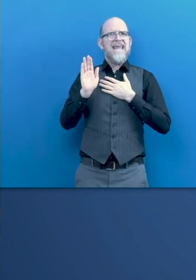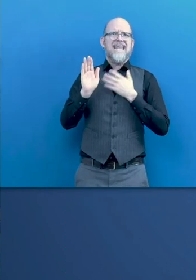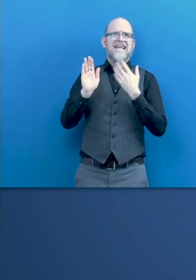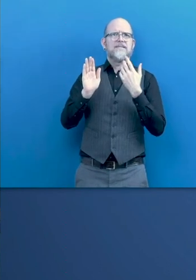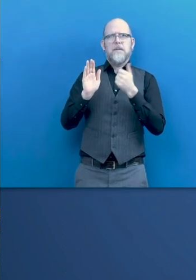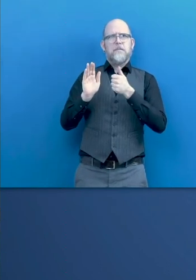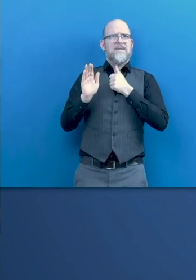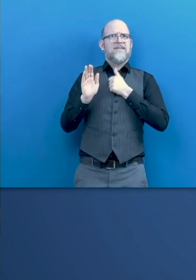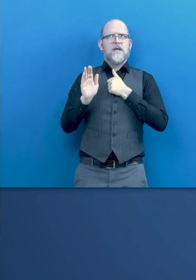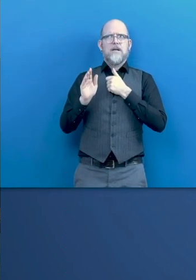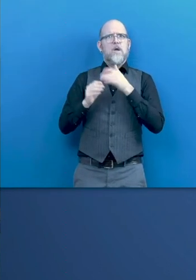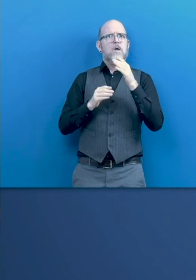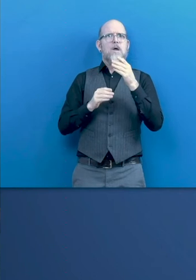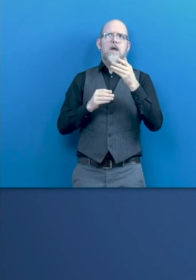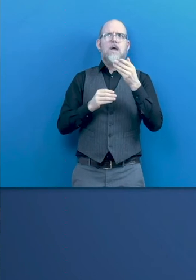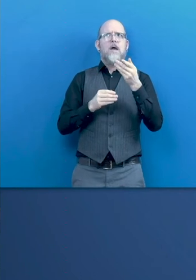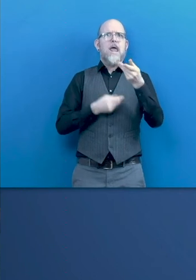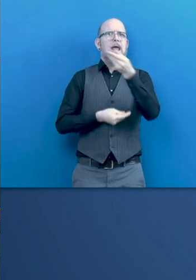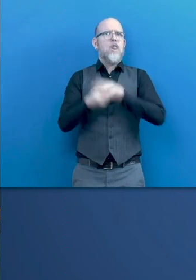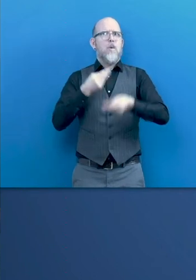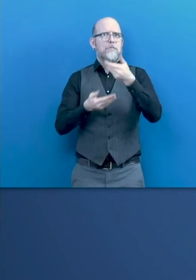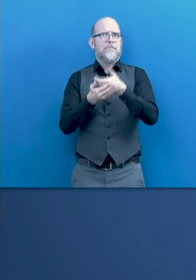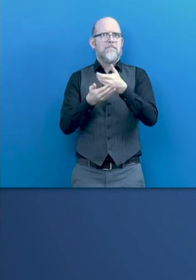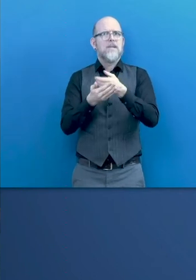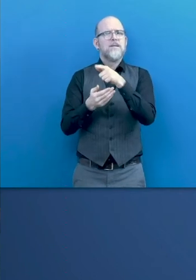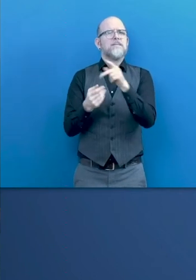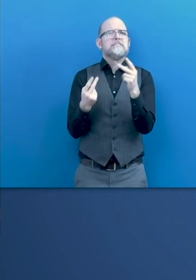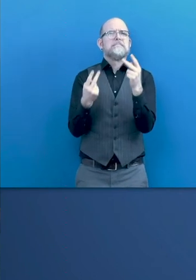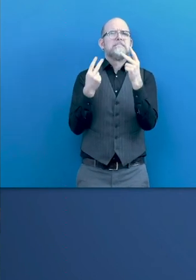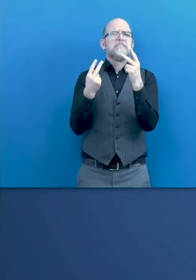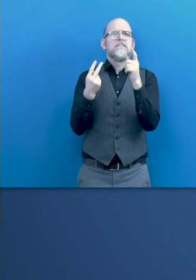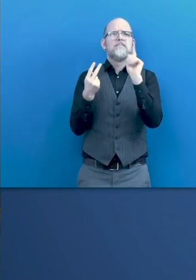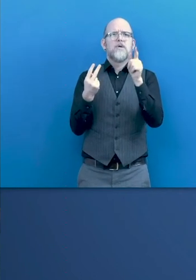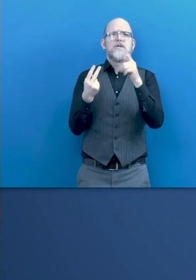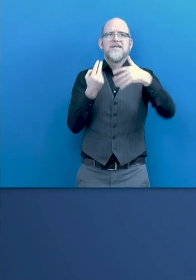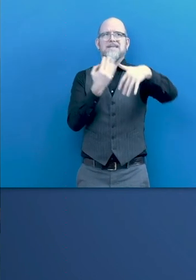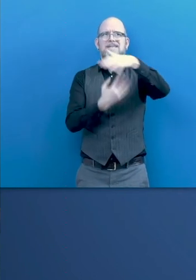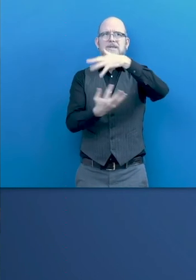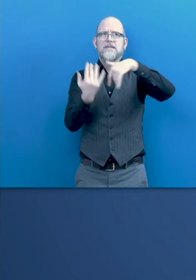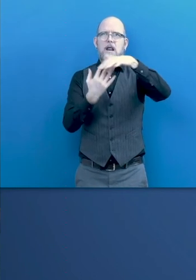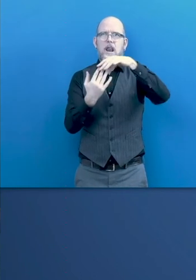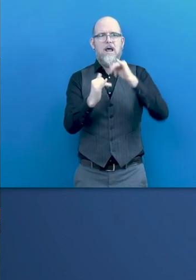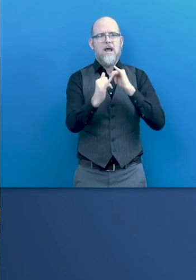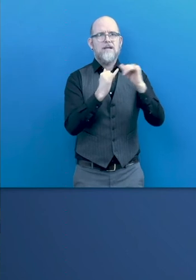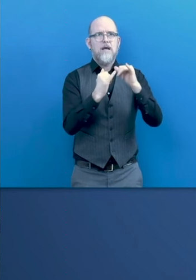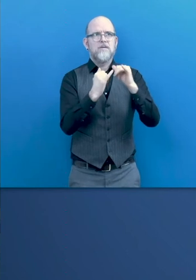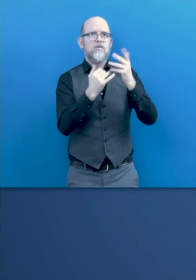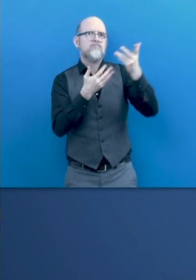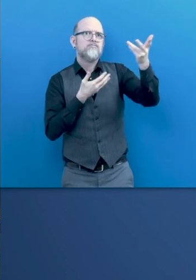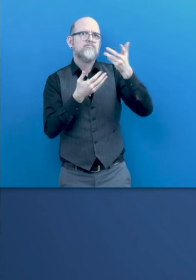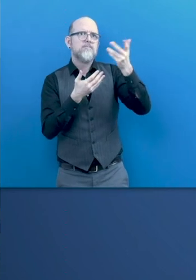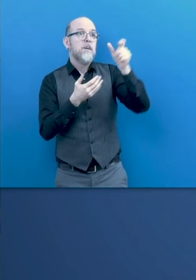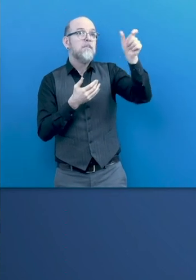has really been about, you know, driving the social dialogue, ensuring that all parties are able to engage